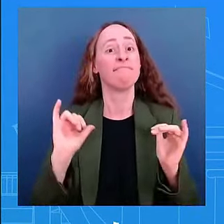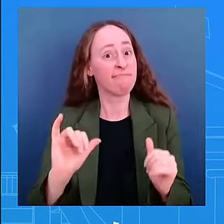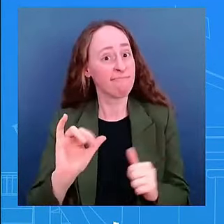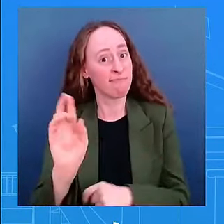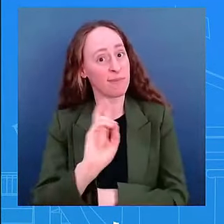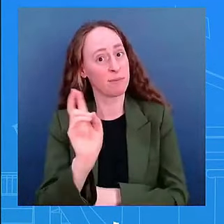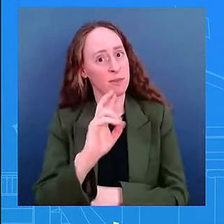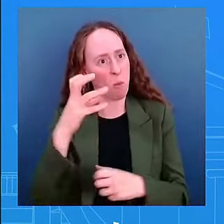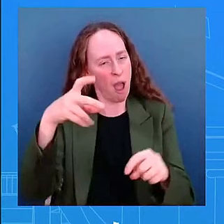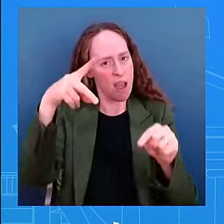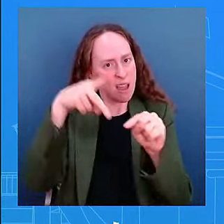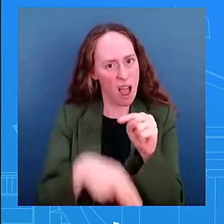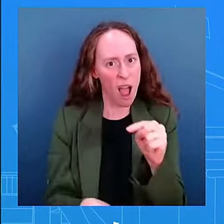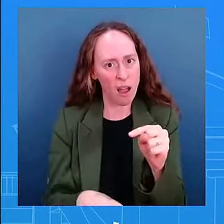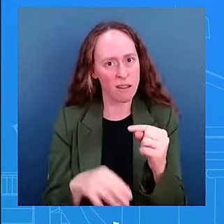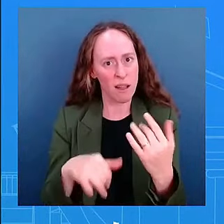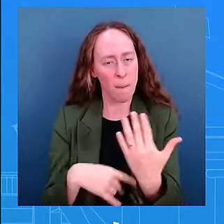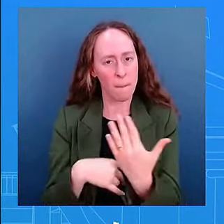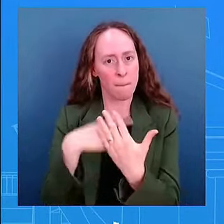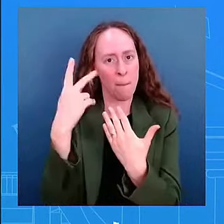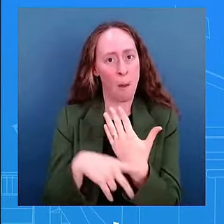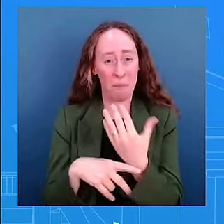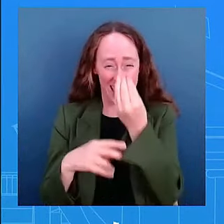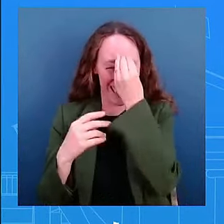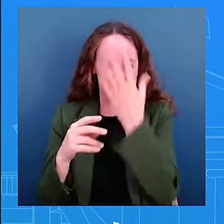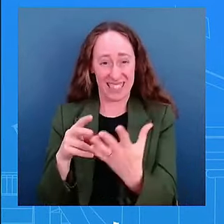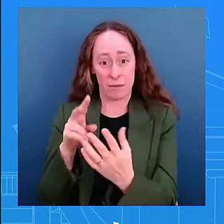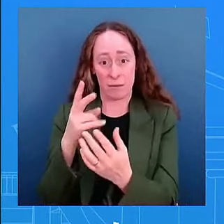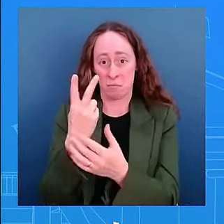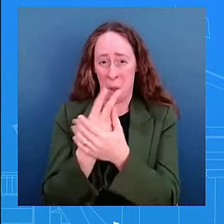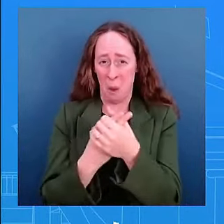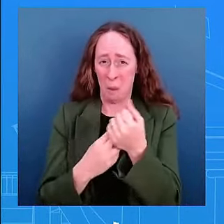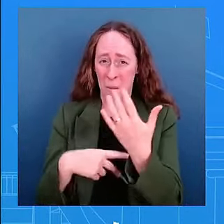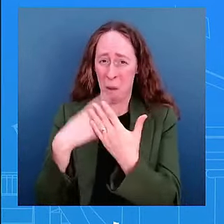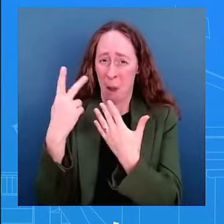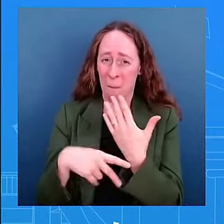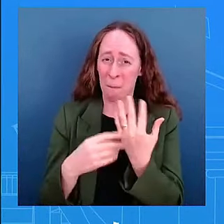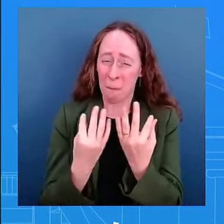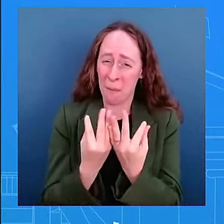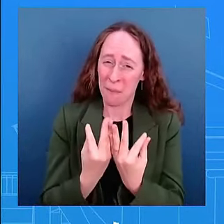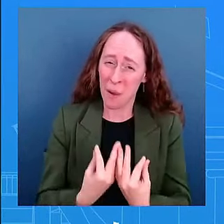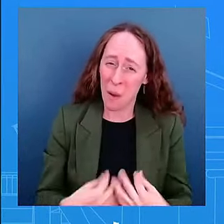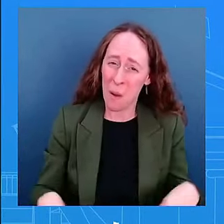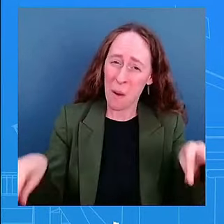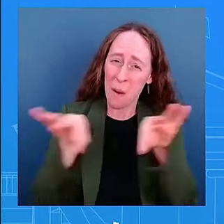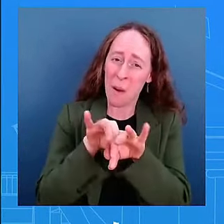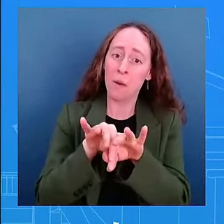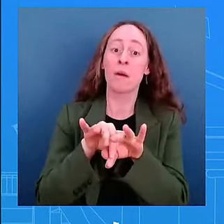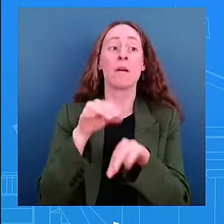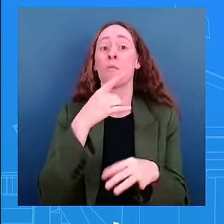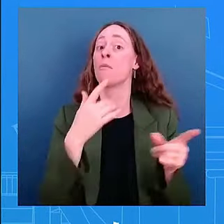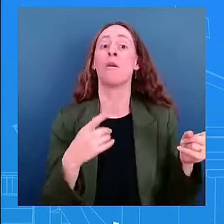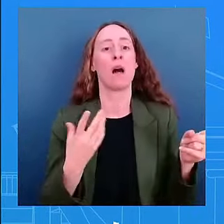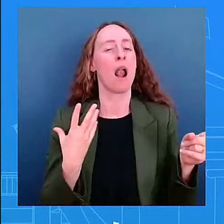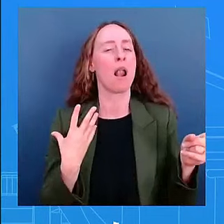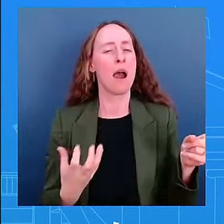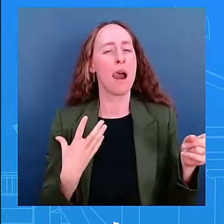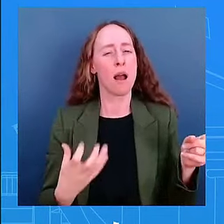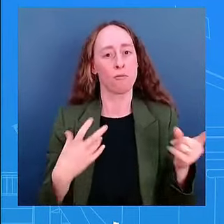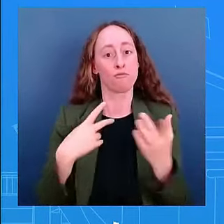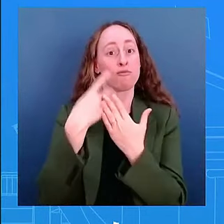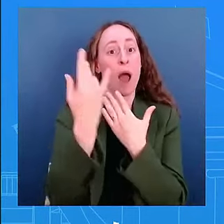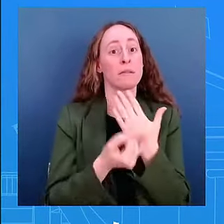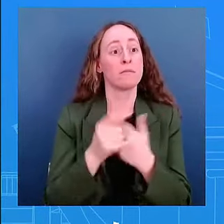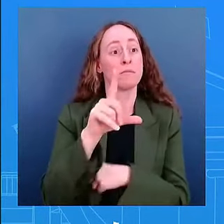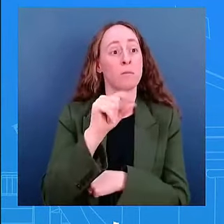programs and endorse extreme policies of project 2025 that would slash medicaid funding and cut medicare